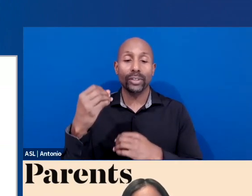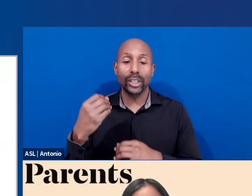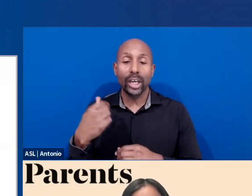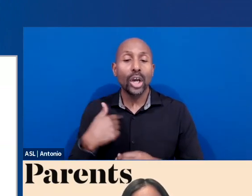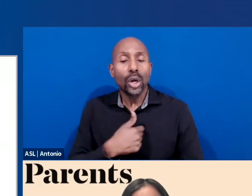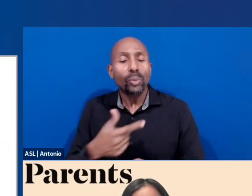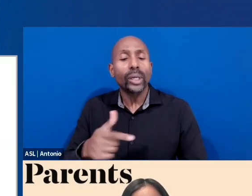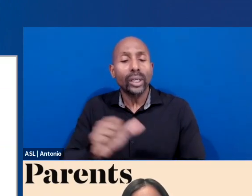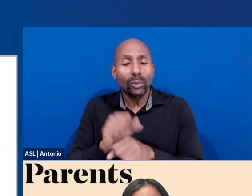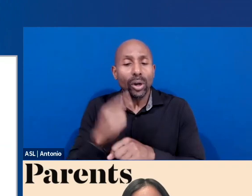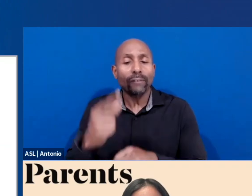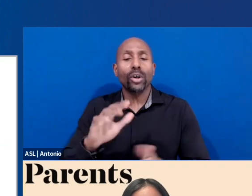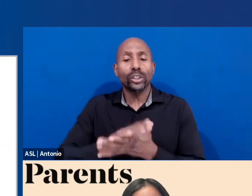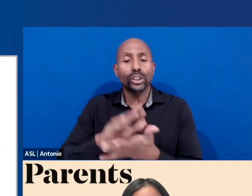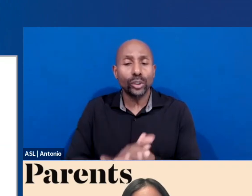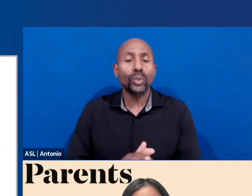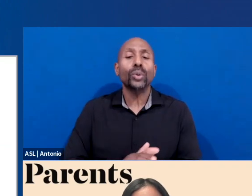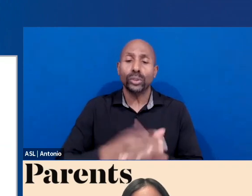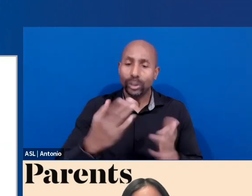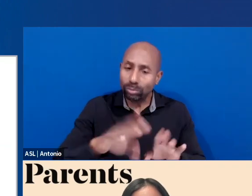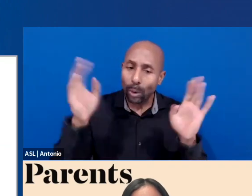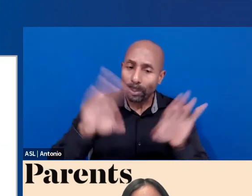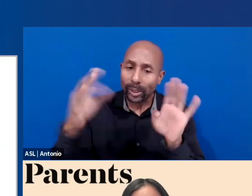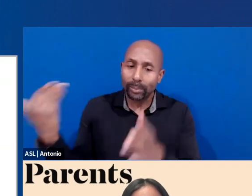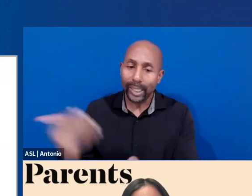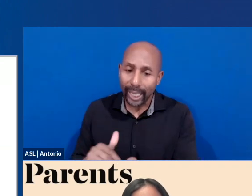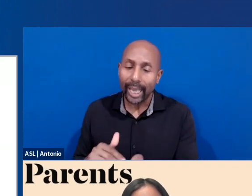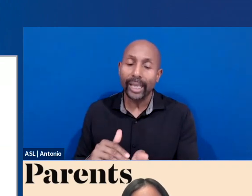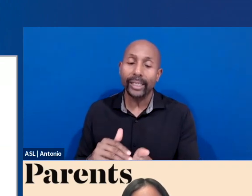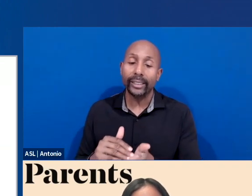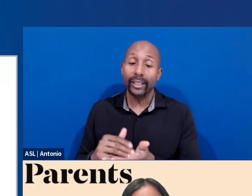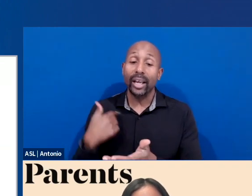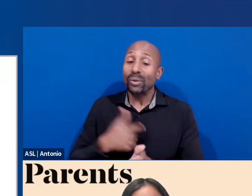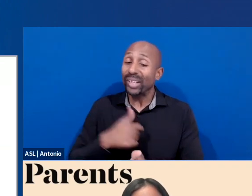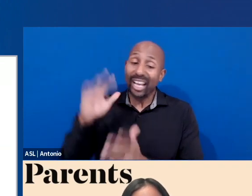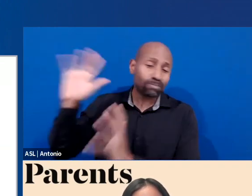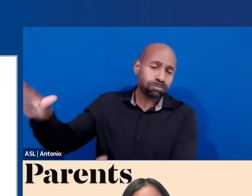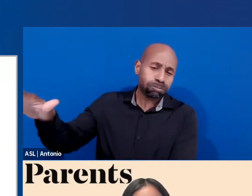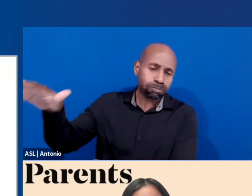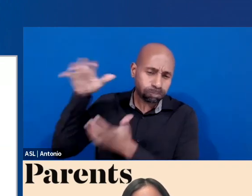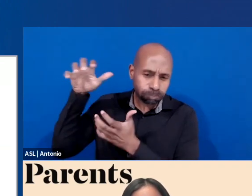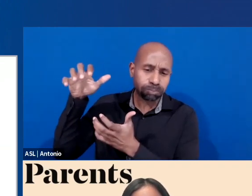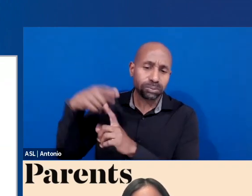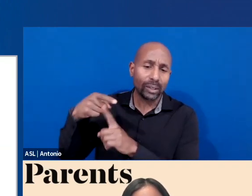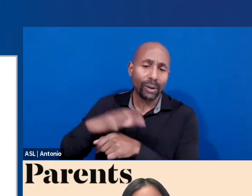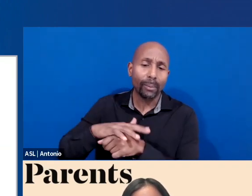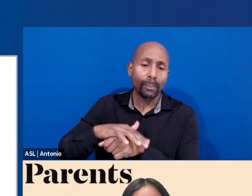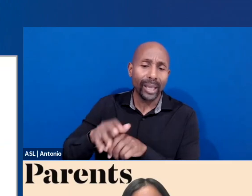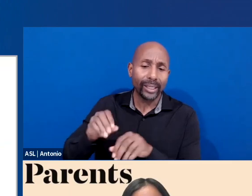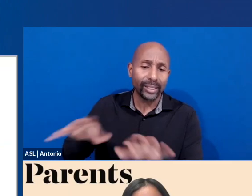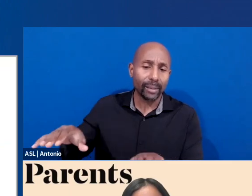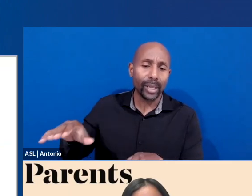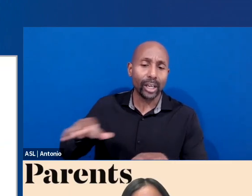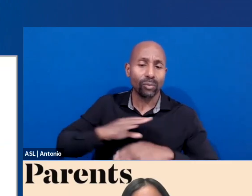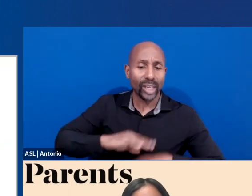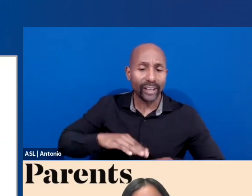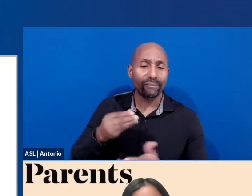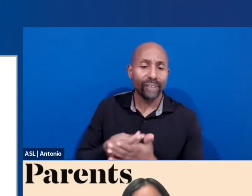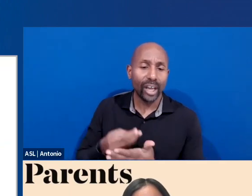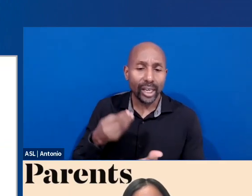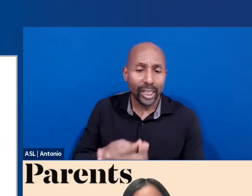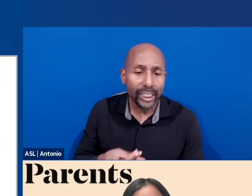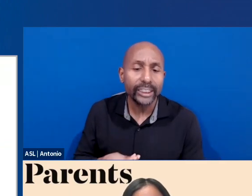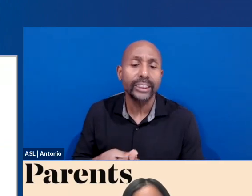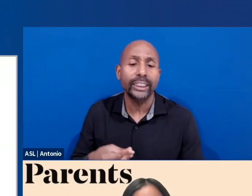our schools to ensure that they are using the funds and using evidence-based strategies to provide our students with extra support. And we're grateful and thankful